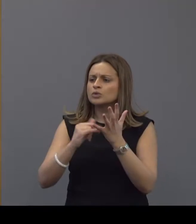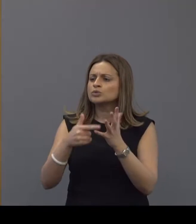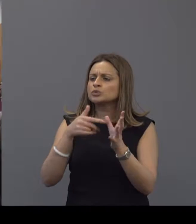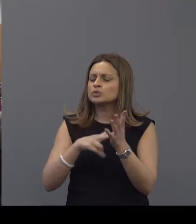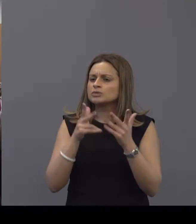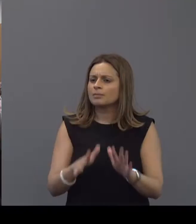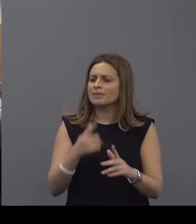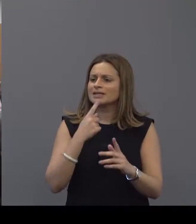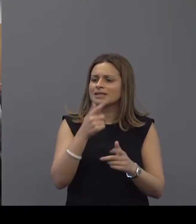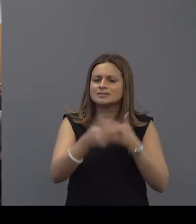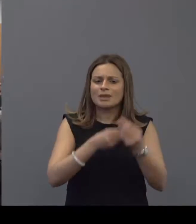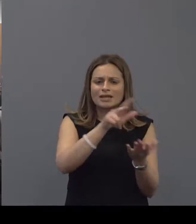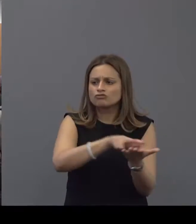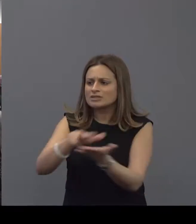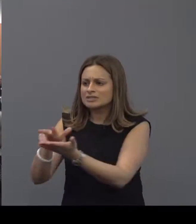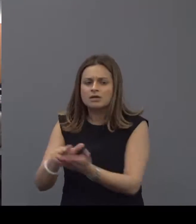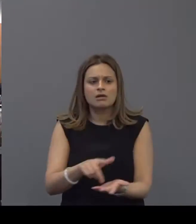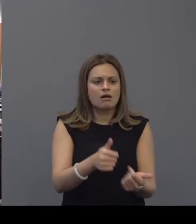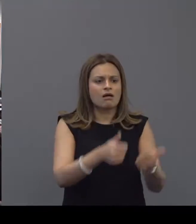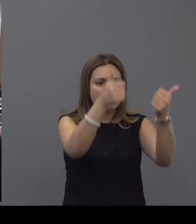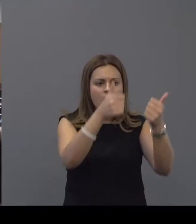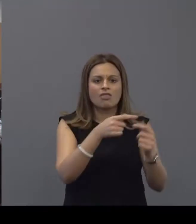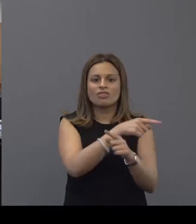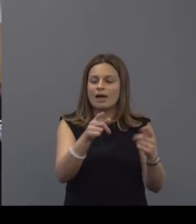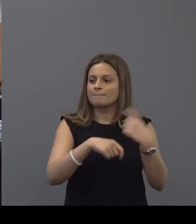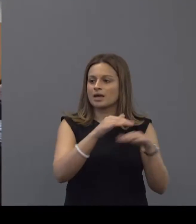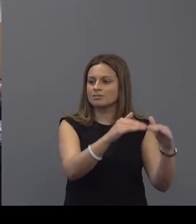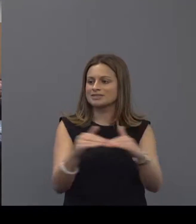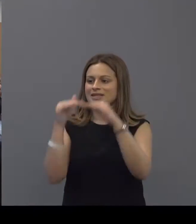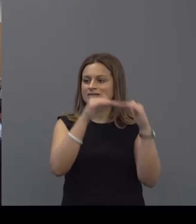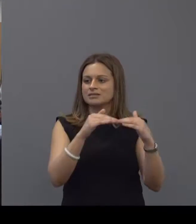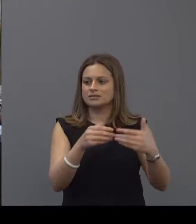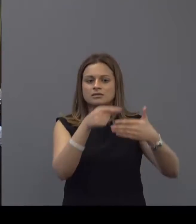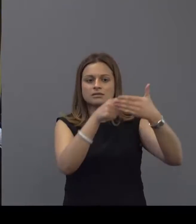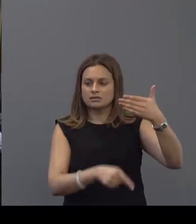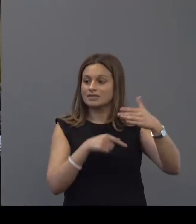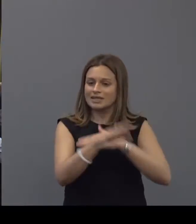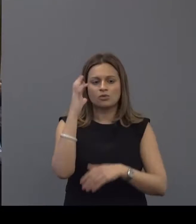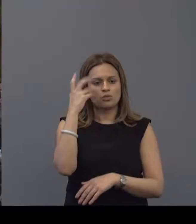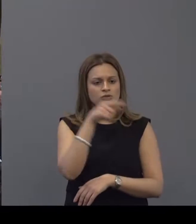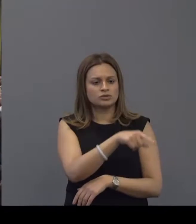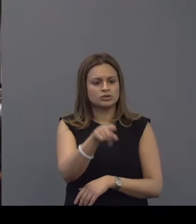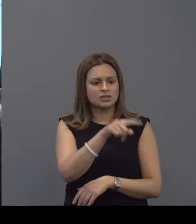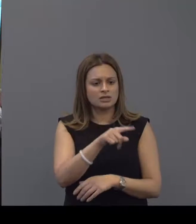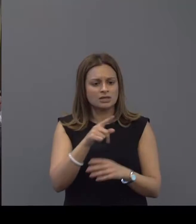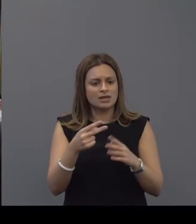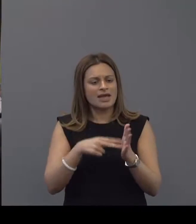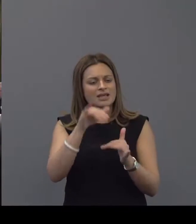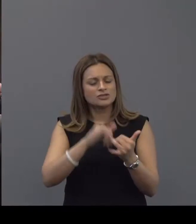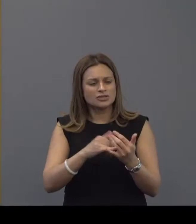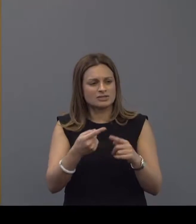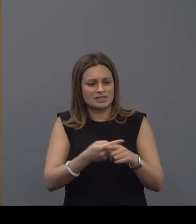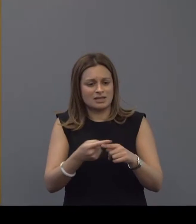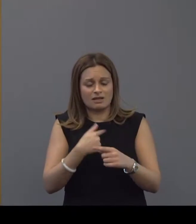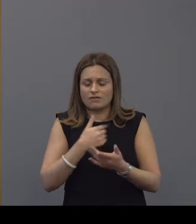mentioned about accreditation as a really key benchmark of quality in our audiology services and i think from nhs england perspective